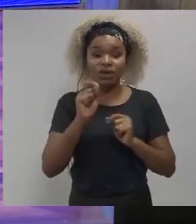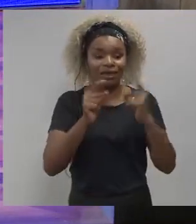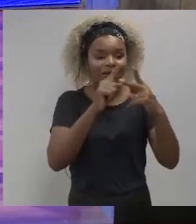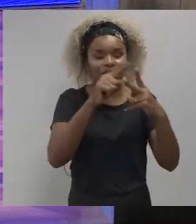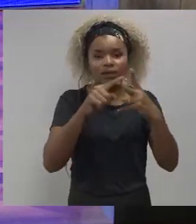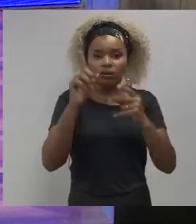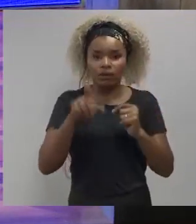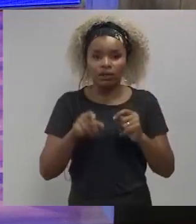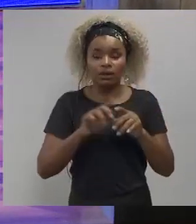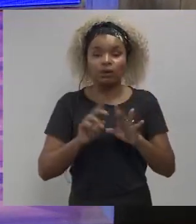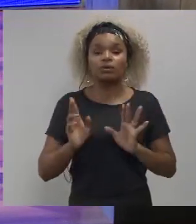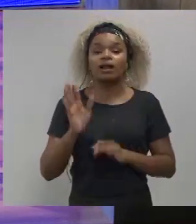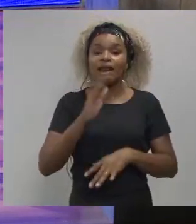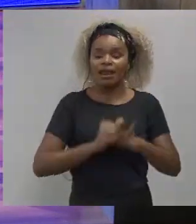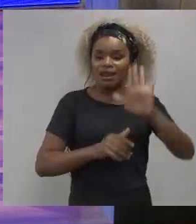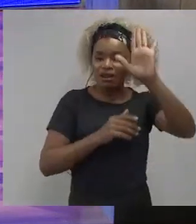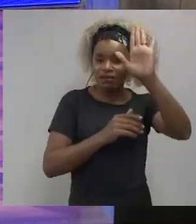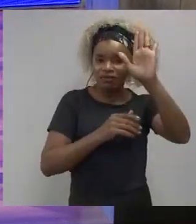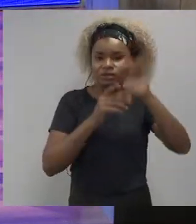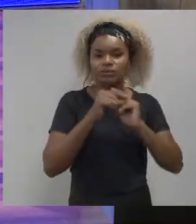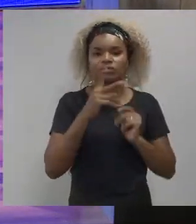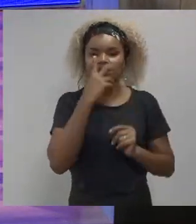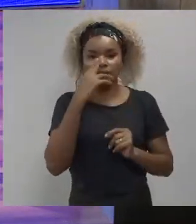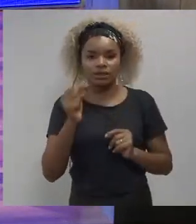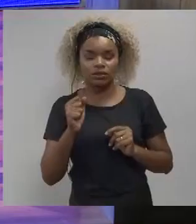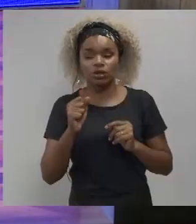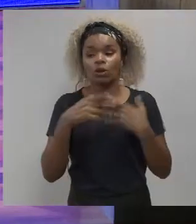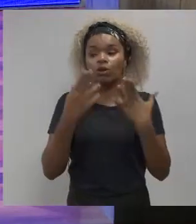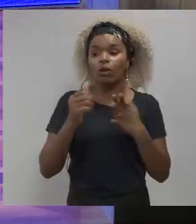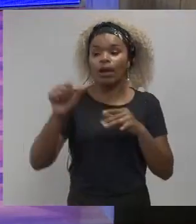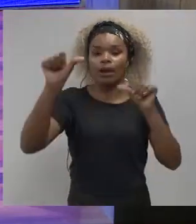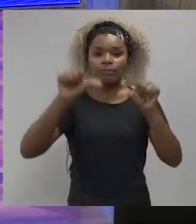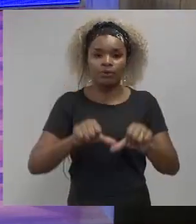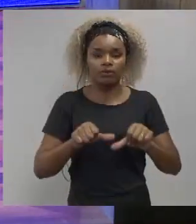hands up if you think one was the worst